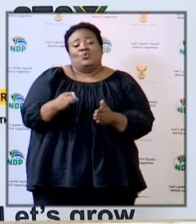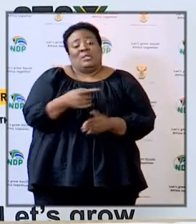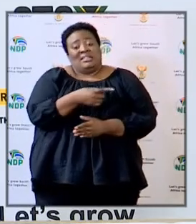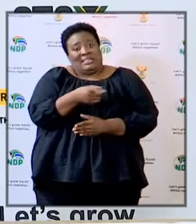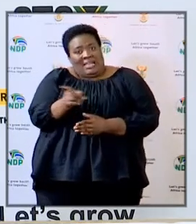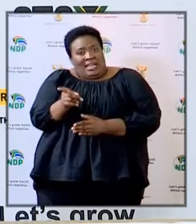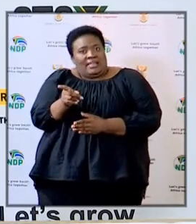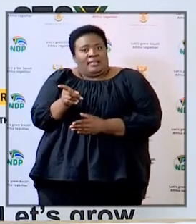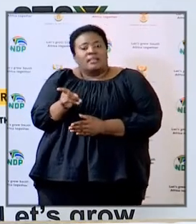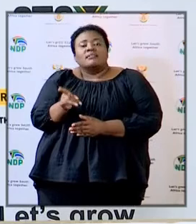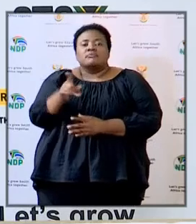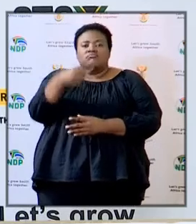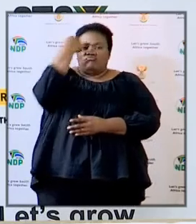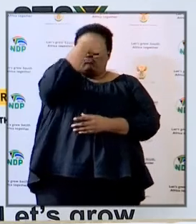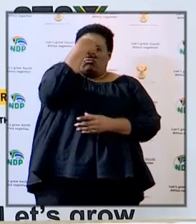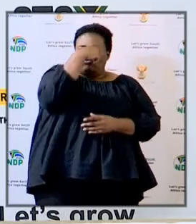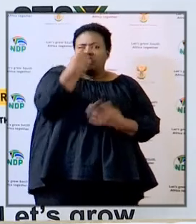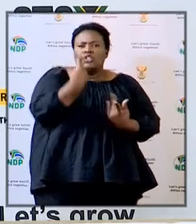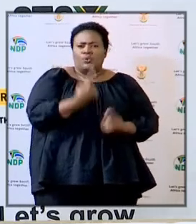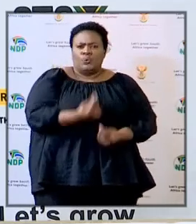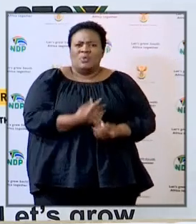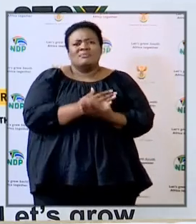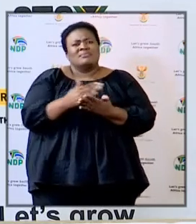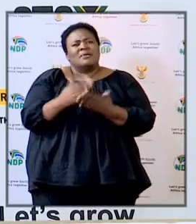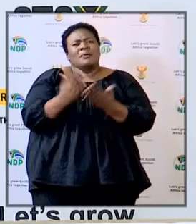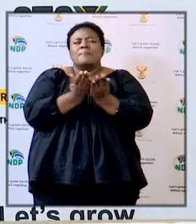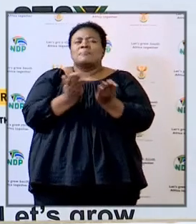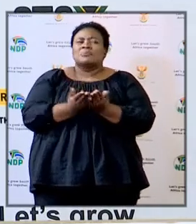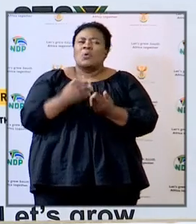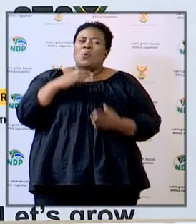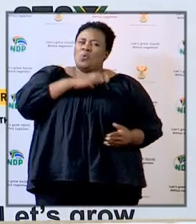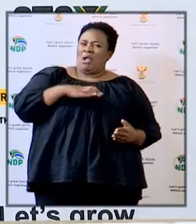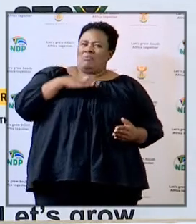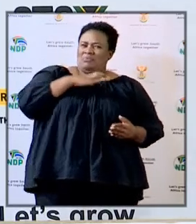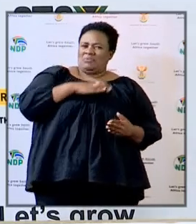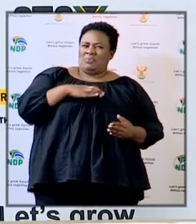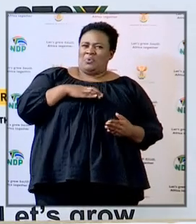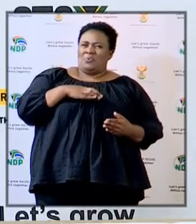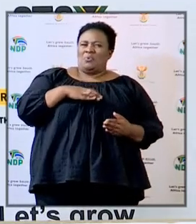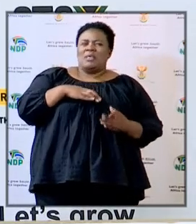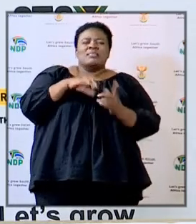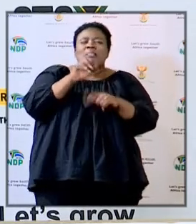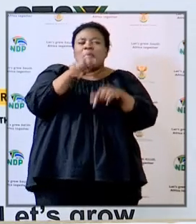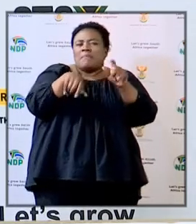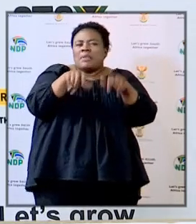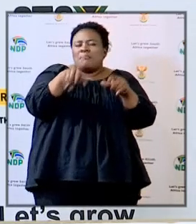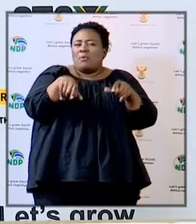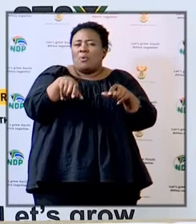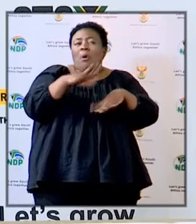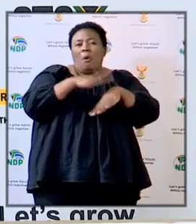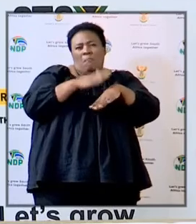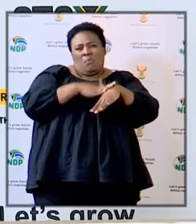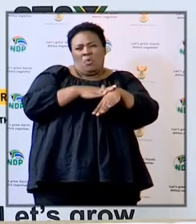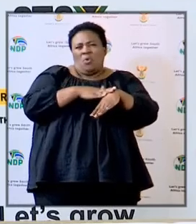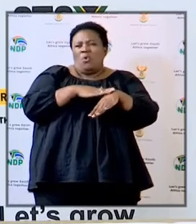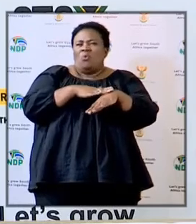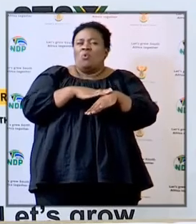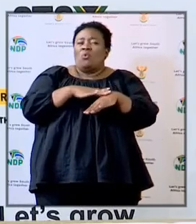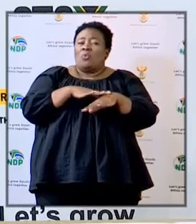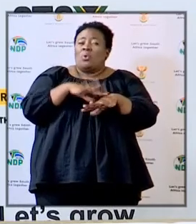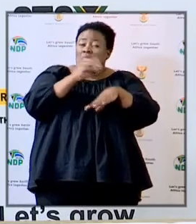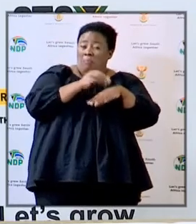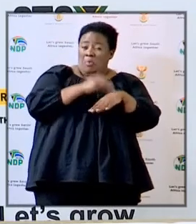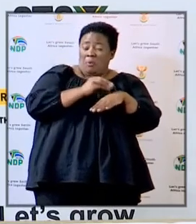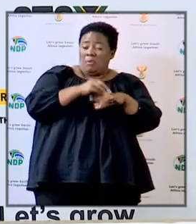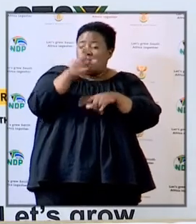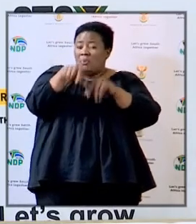that there should be screeners some schools are not very comfortable with strangers coming especially with the whole problem of pedophiles